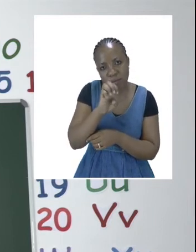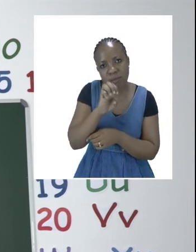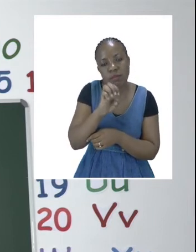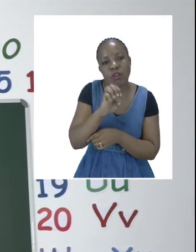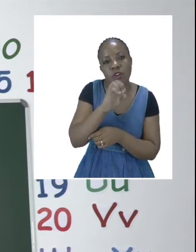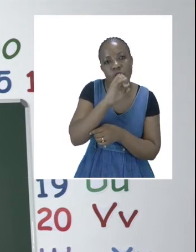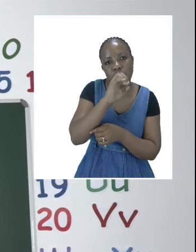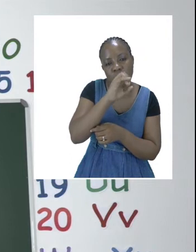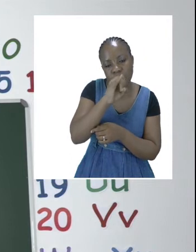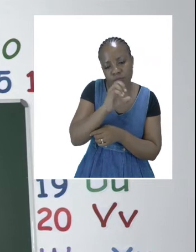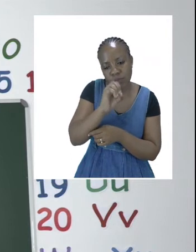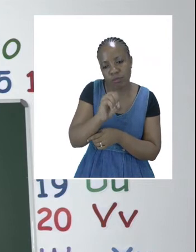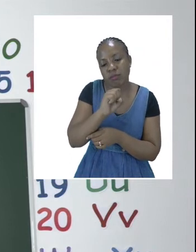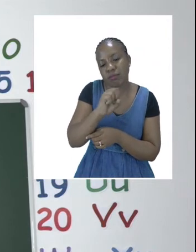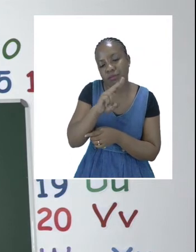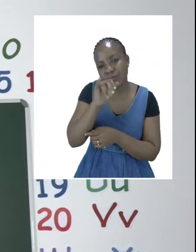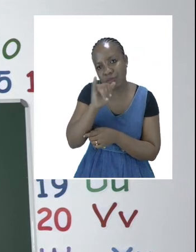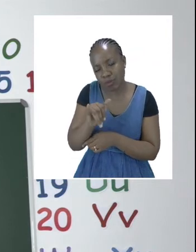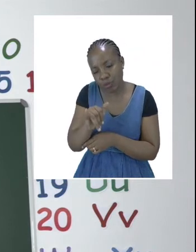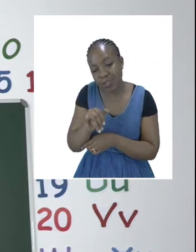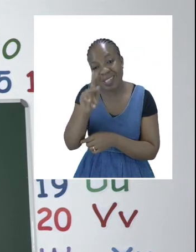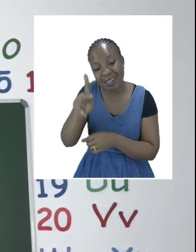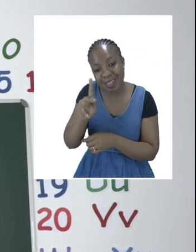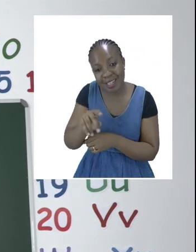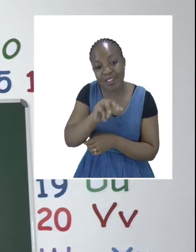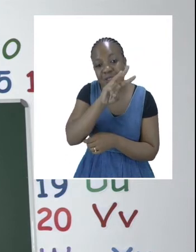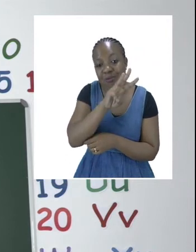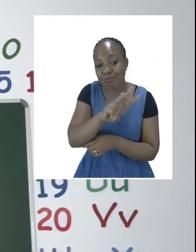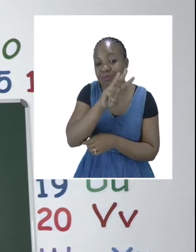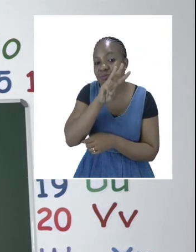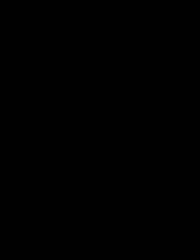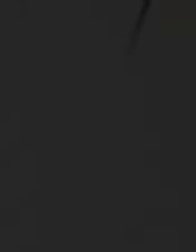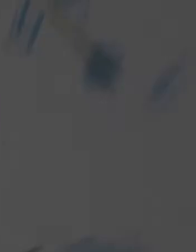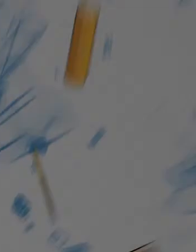in addition our website Zoschi Online.